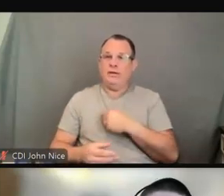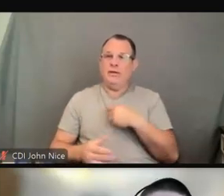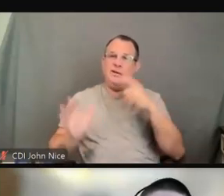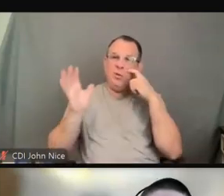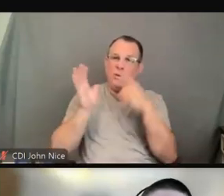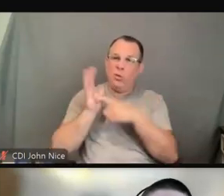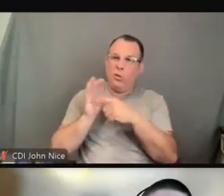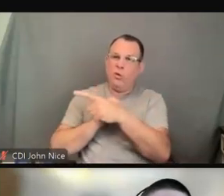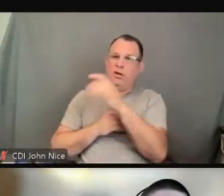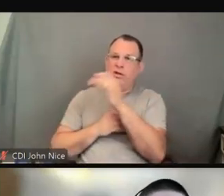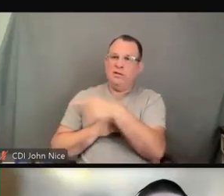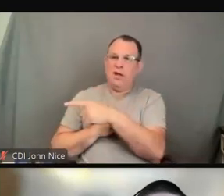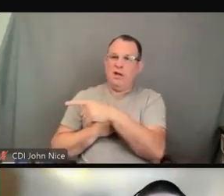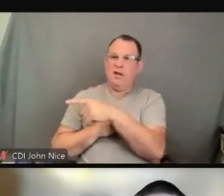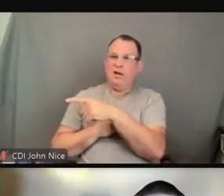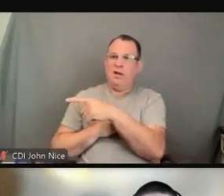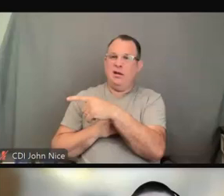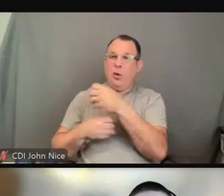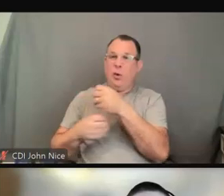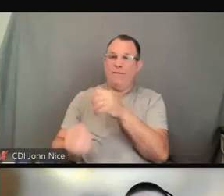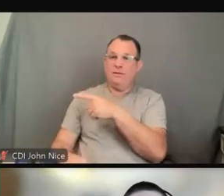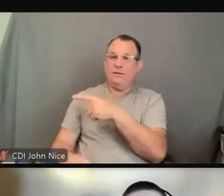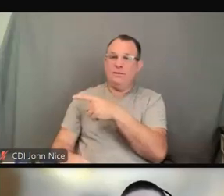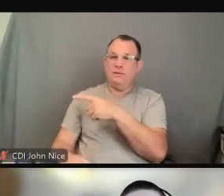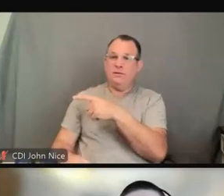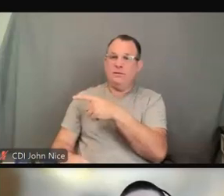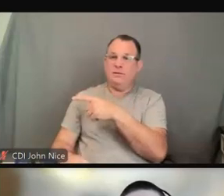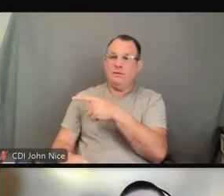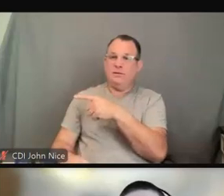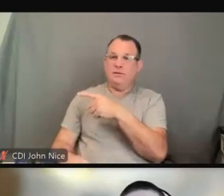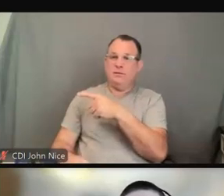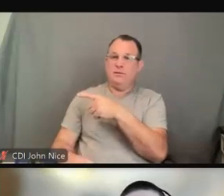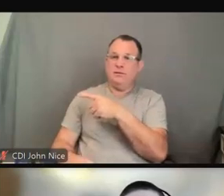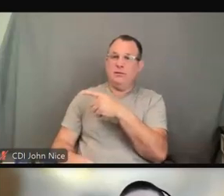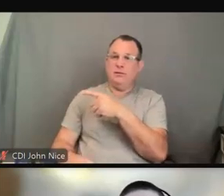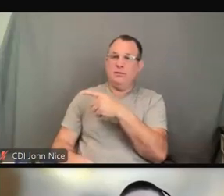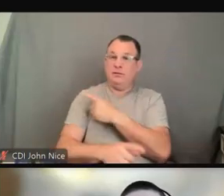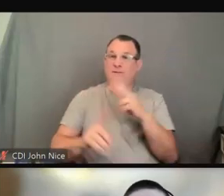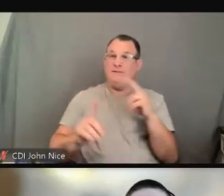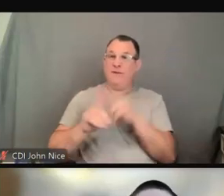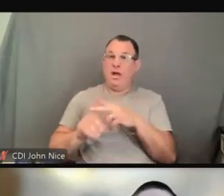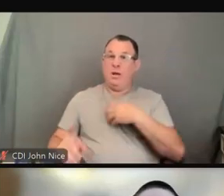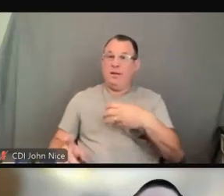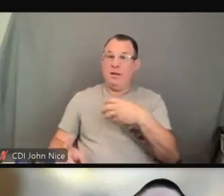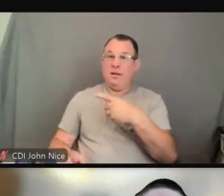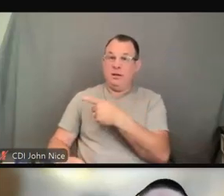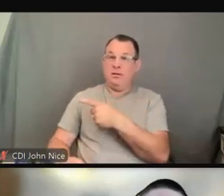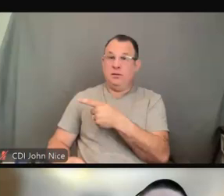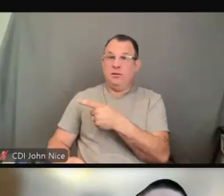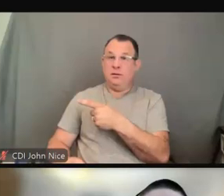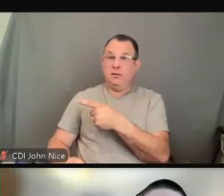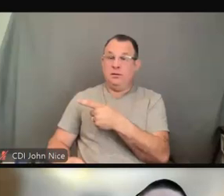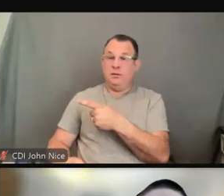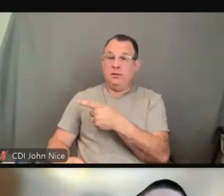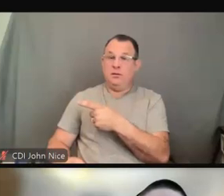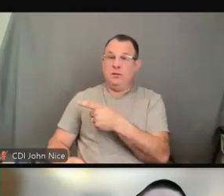grievances filed by patients. So much like the case that Kathy just discussed, OCR